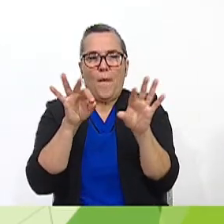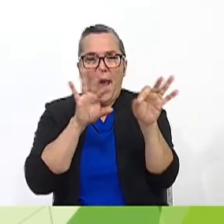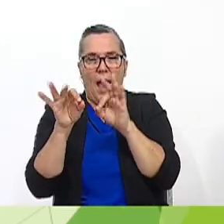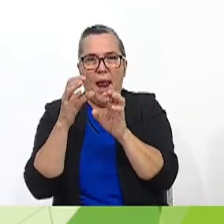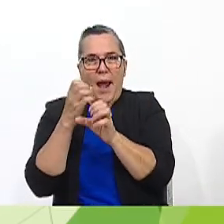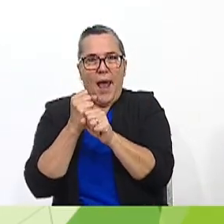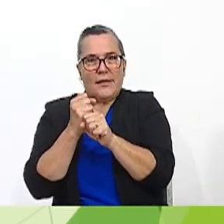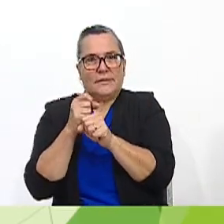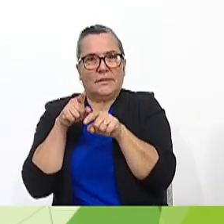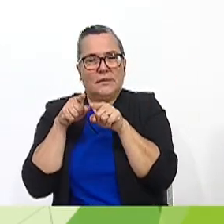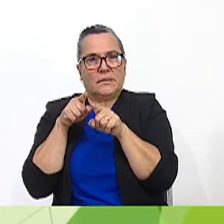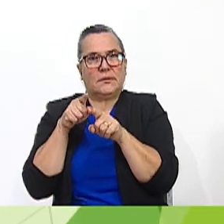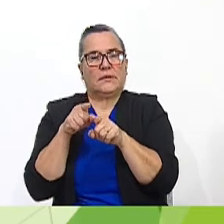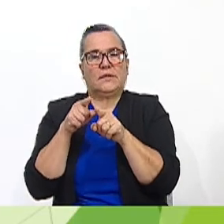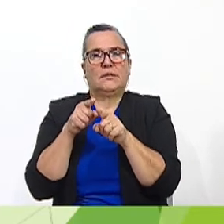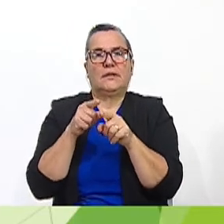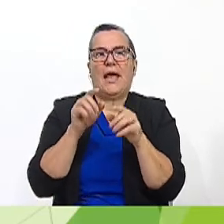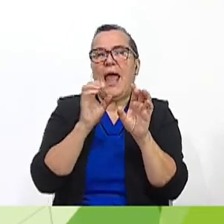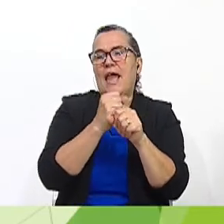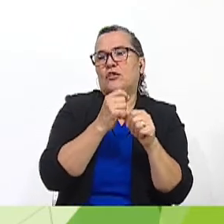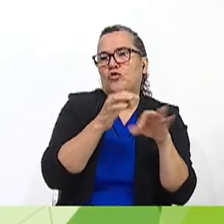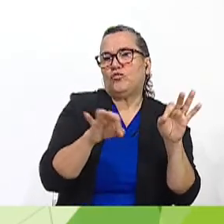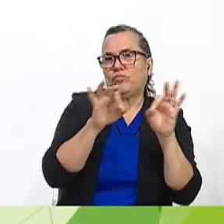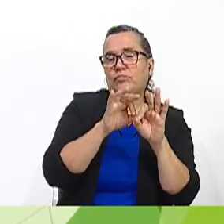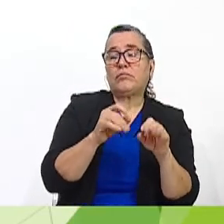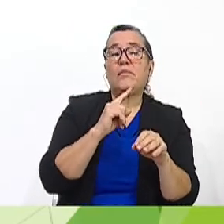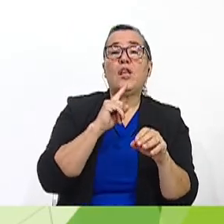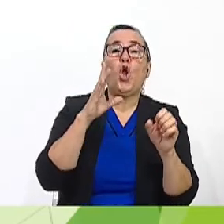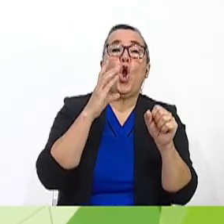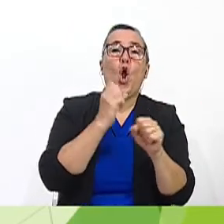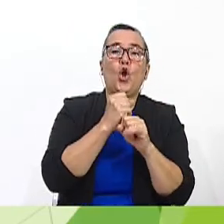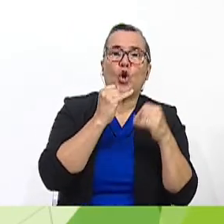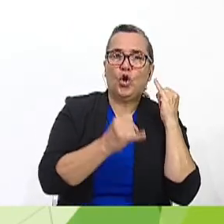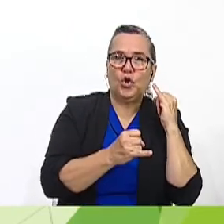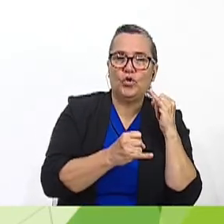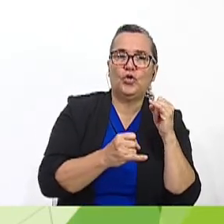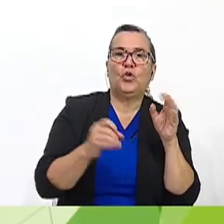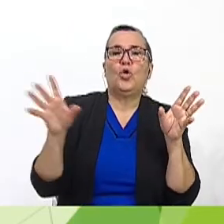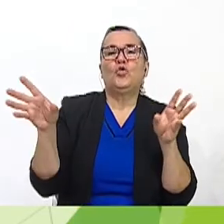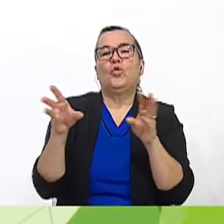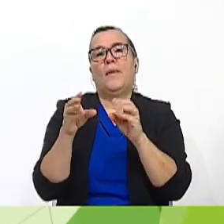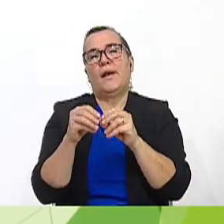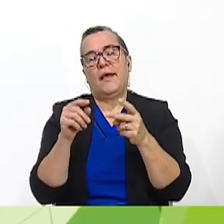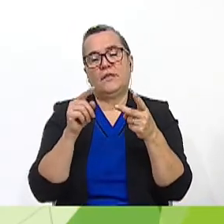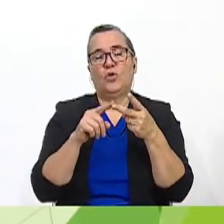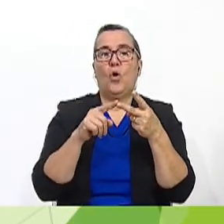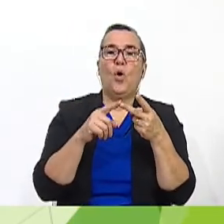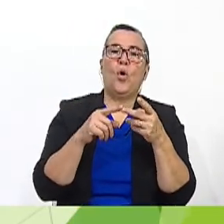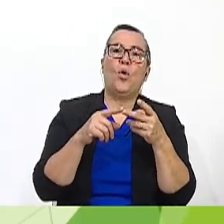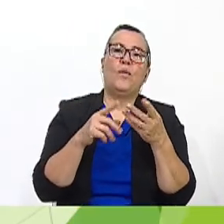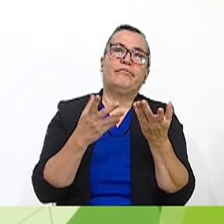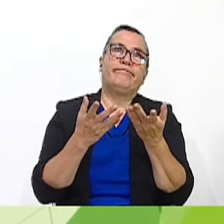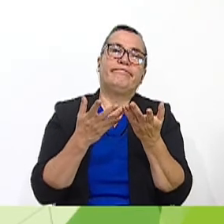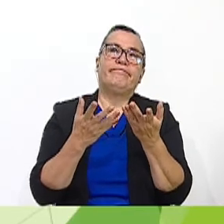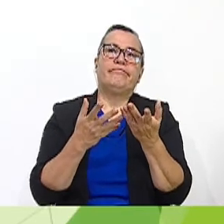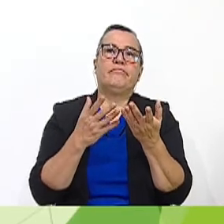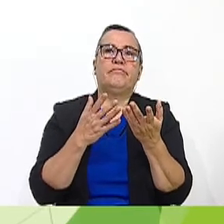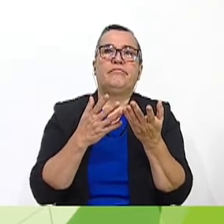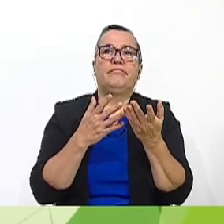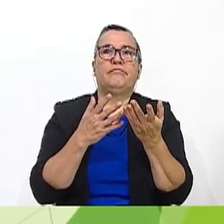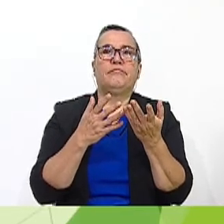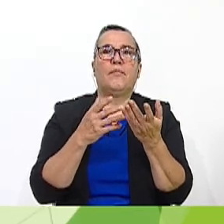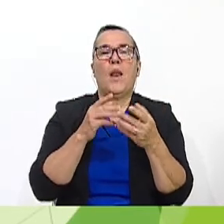again, in other words. For example, in conclusion, let me summarize, or let me sum up my main